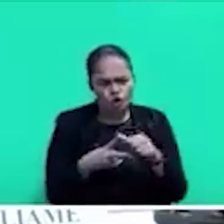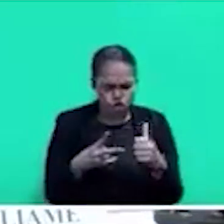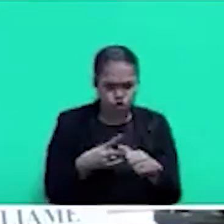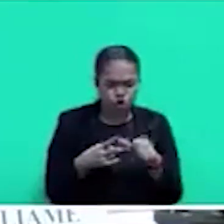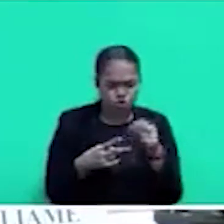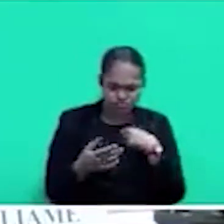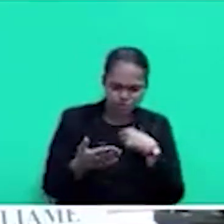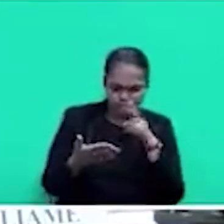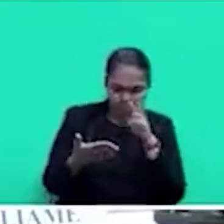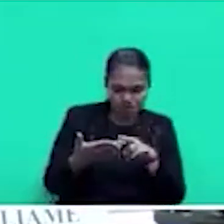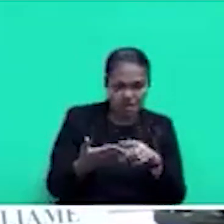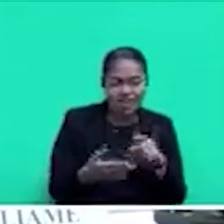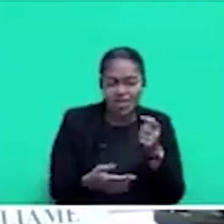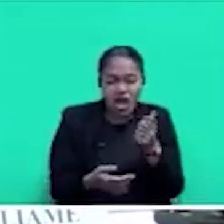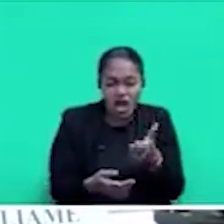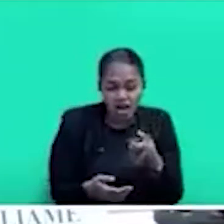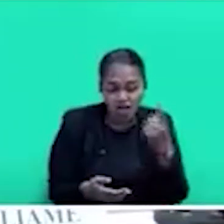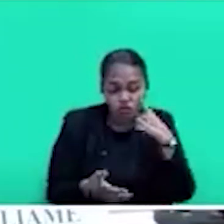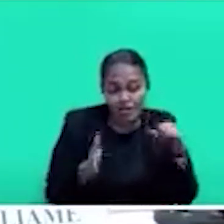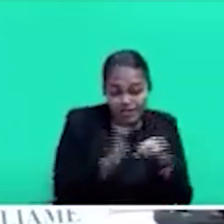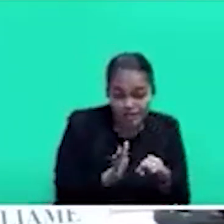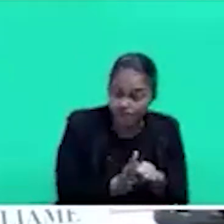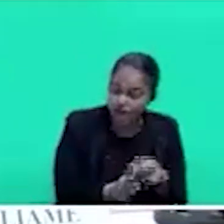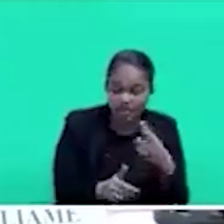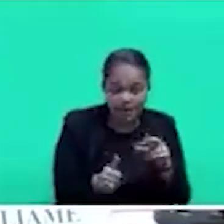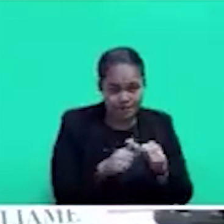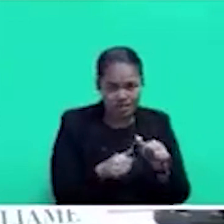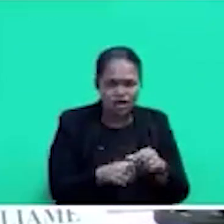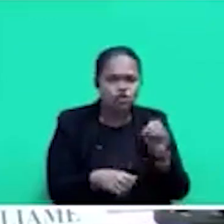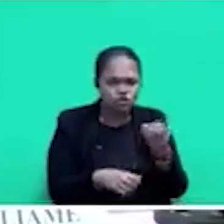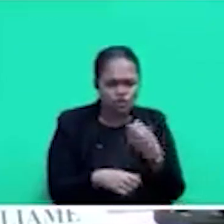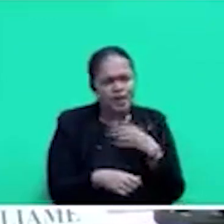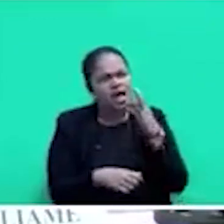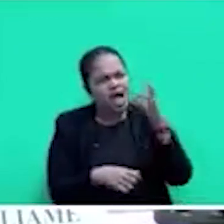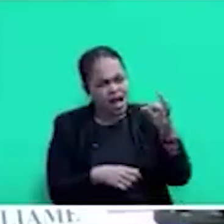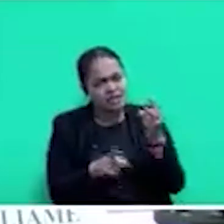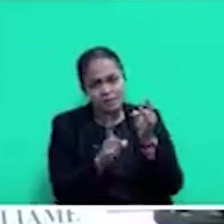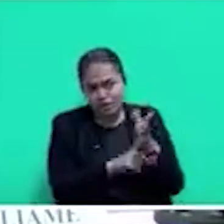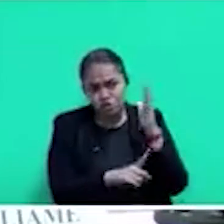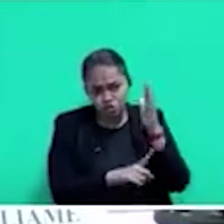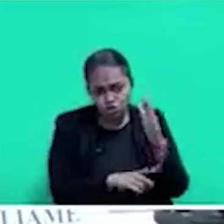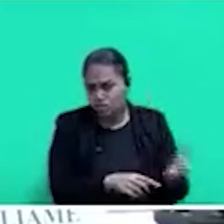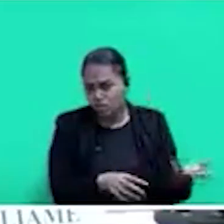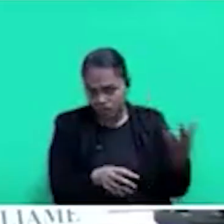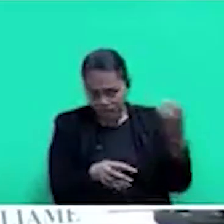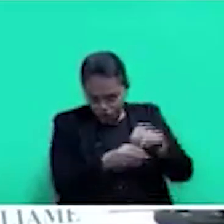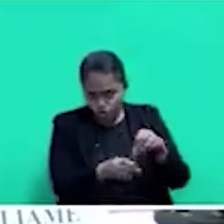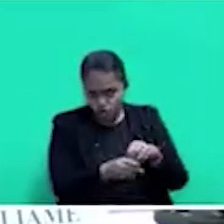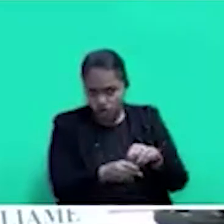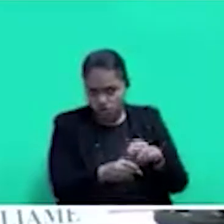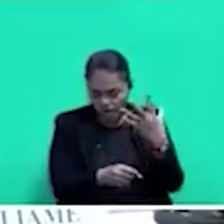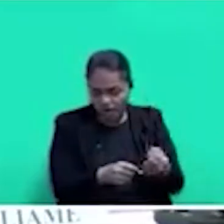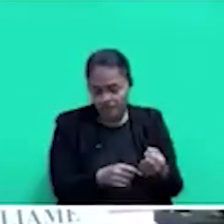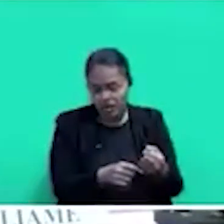is detected, the better. Are they included in these special schools? If not,